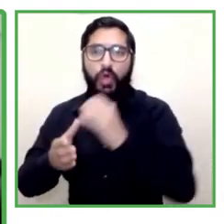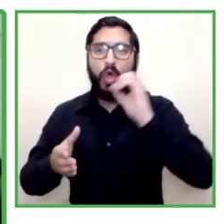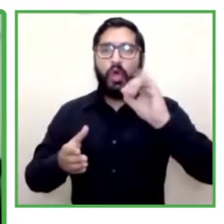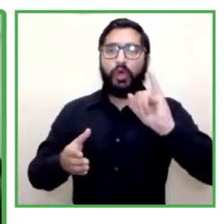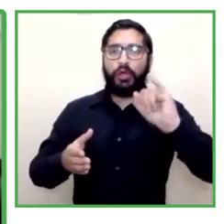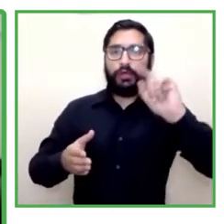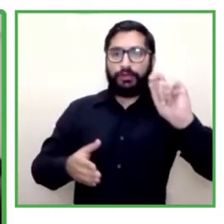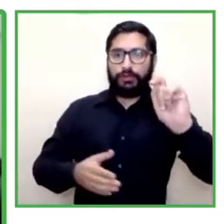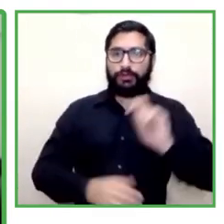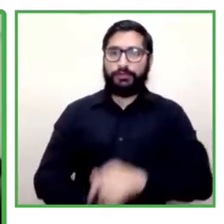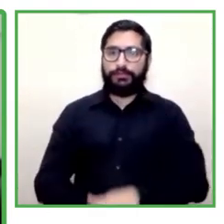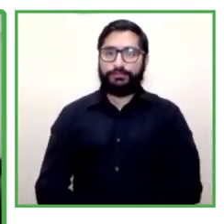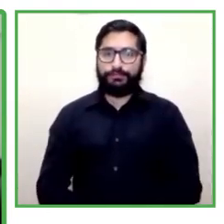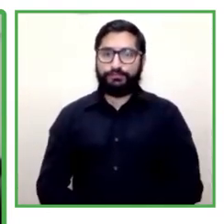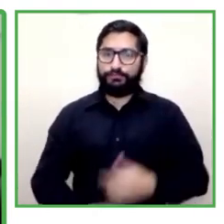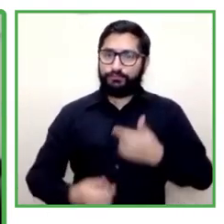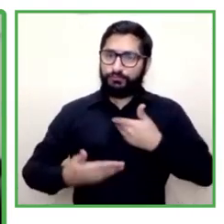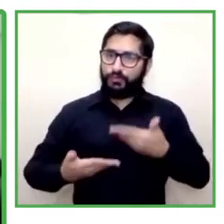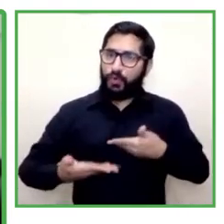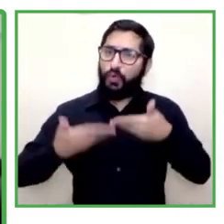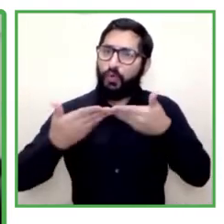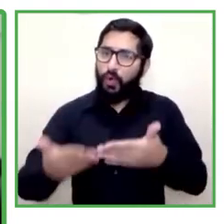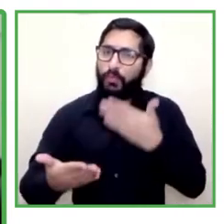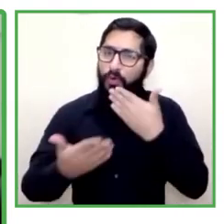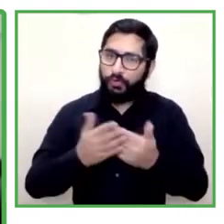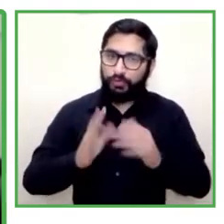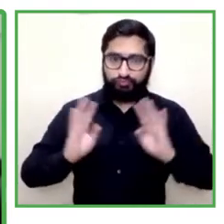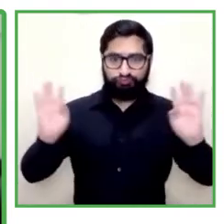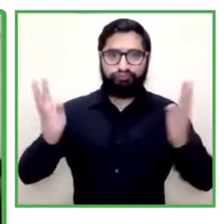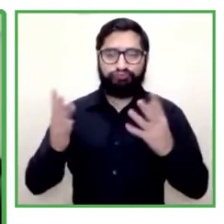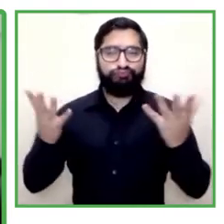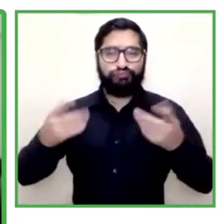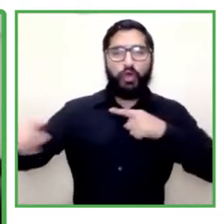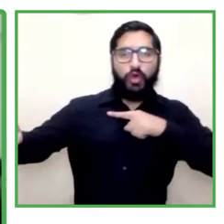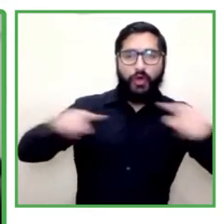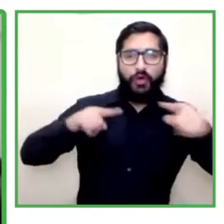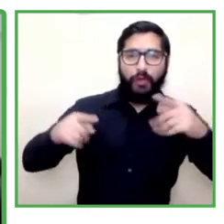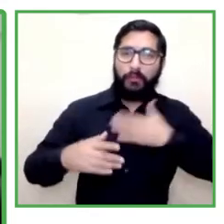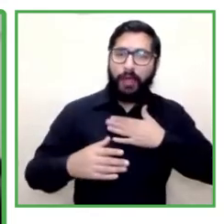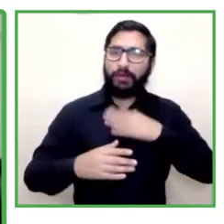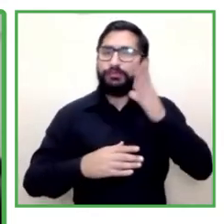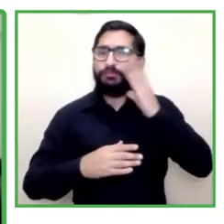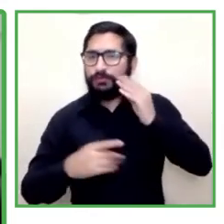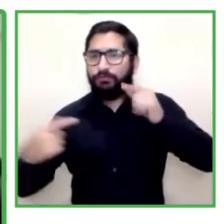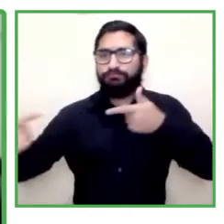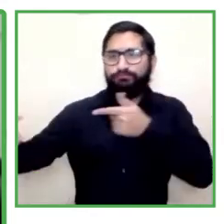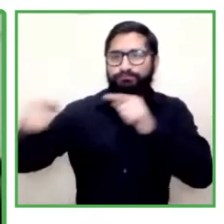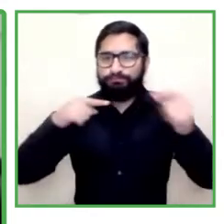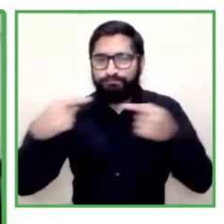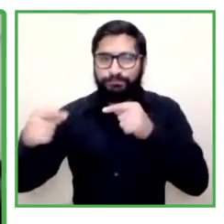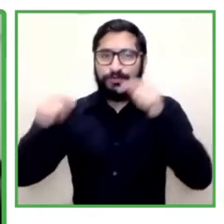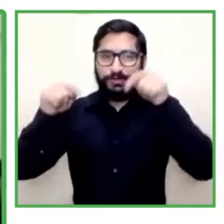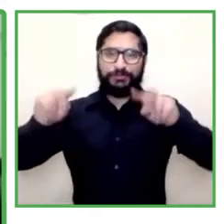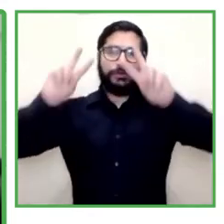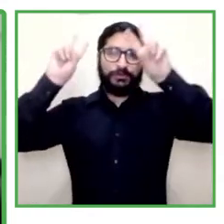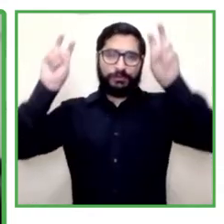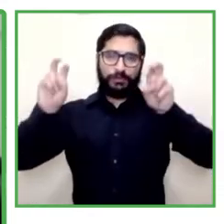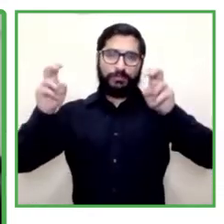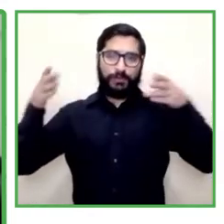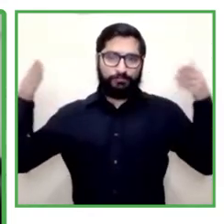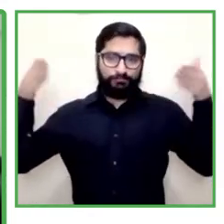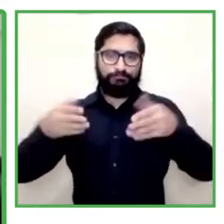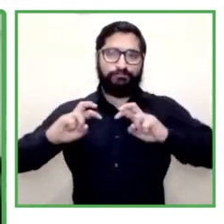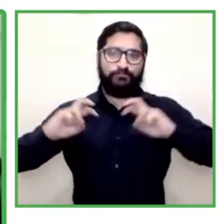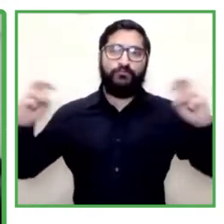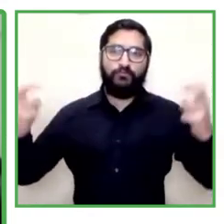director and i work for the office for of the ilo for the